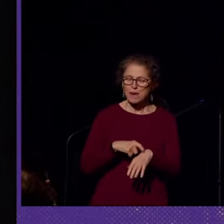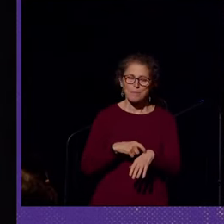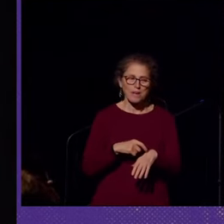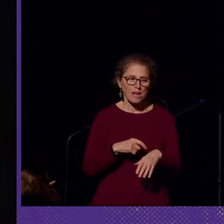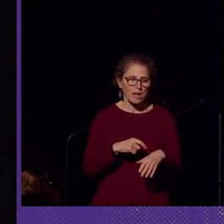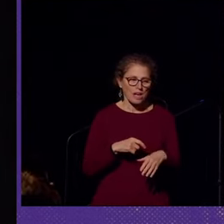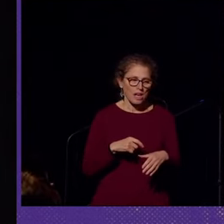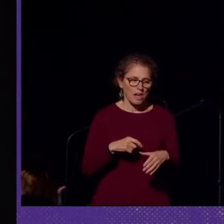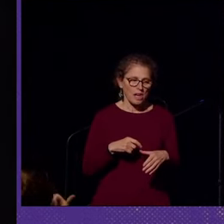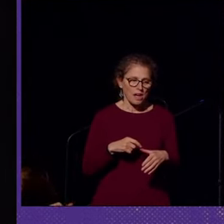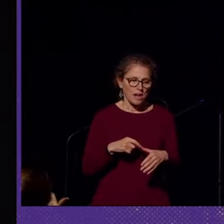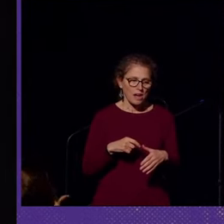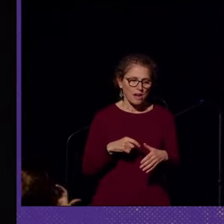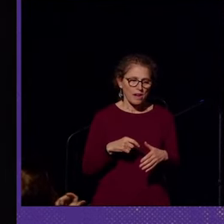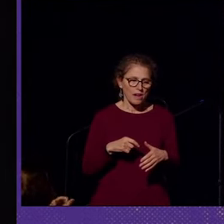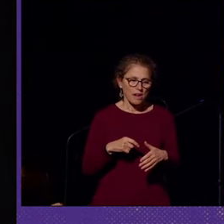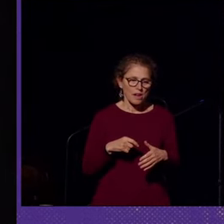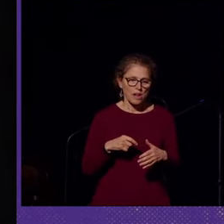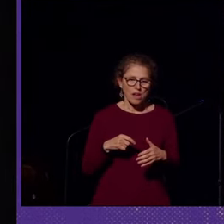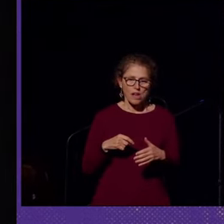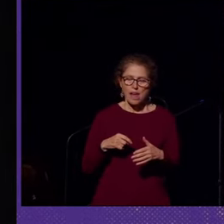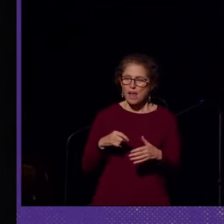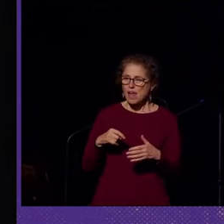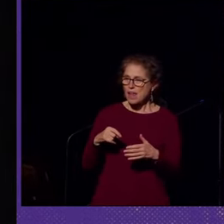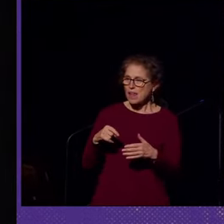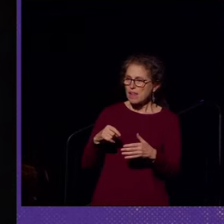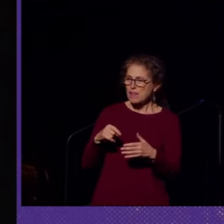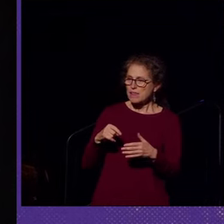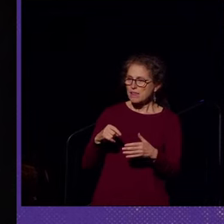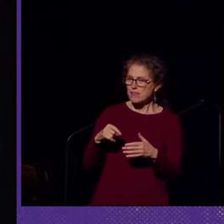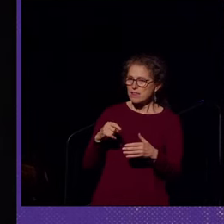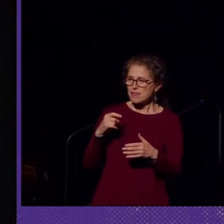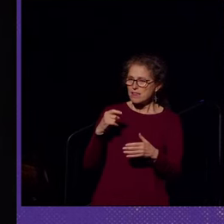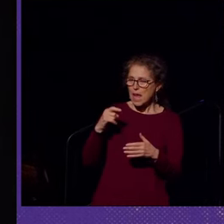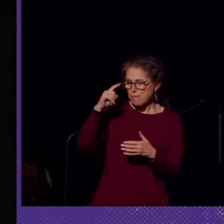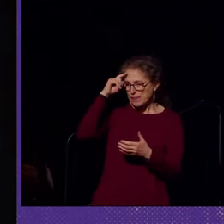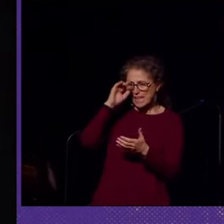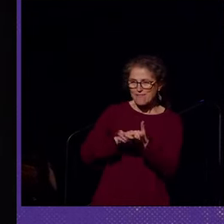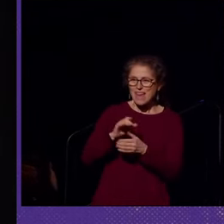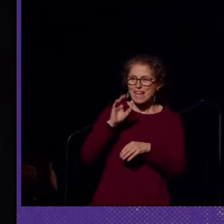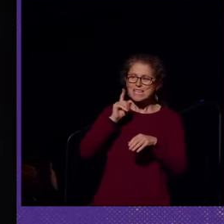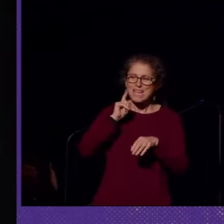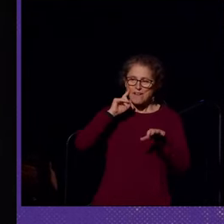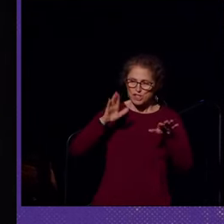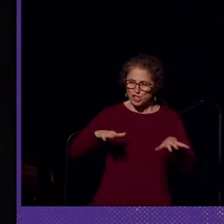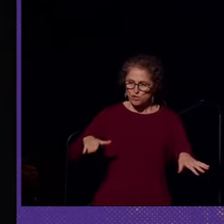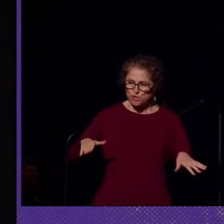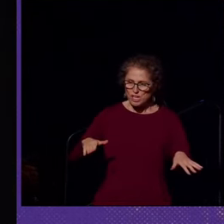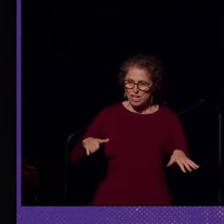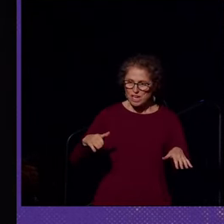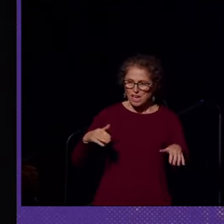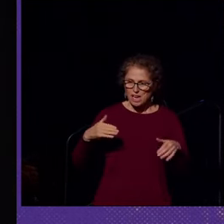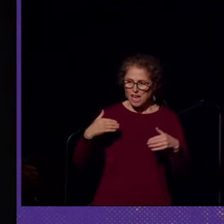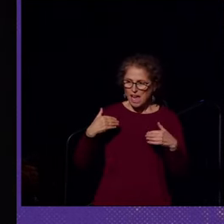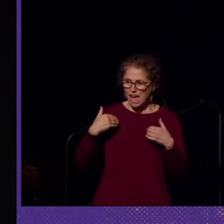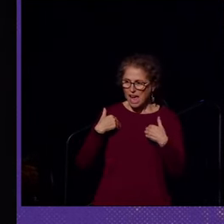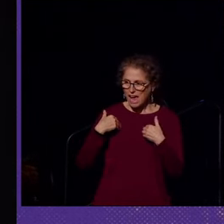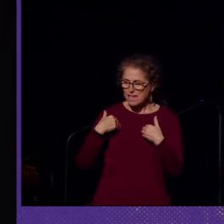acoustic scientists believed that deaf children had residual hearing.